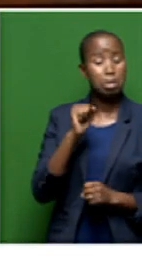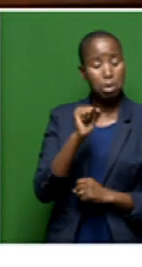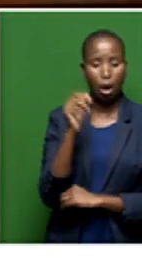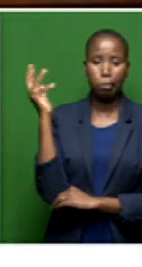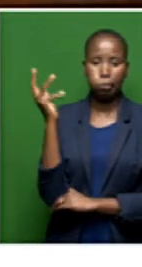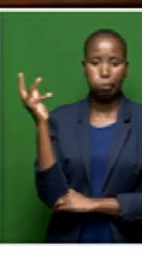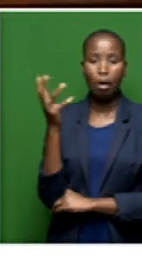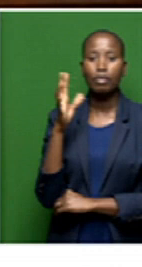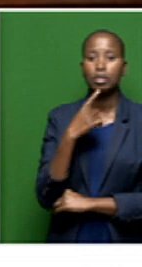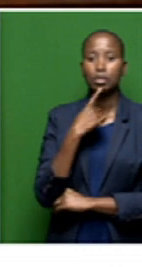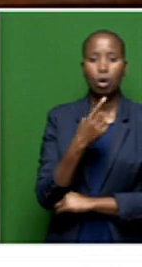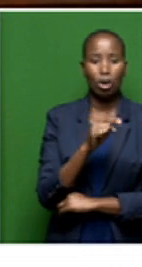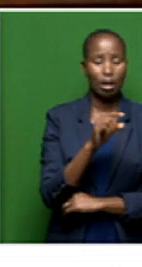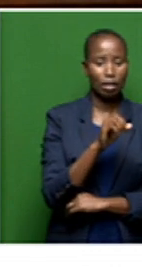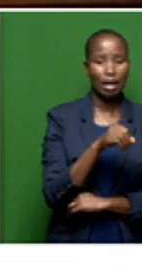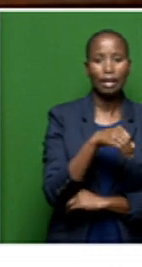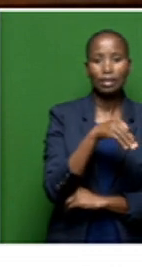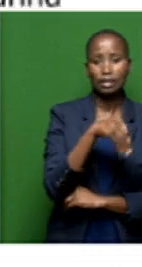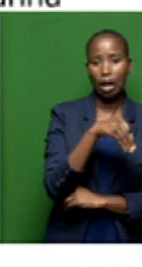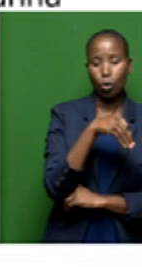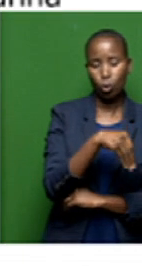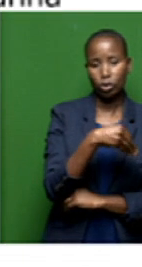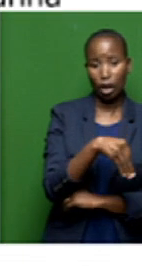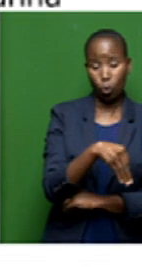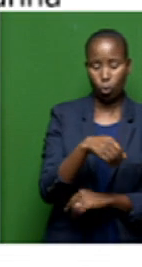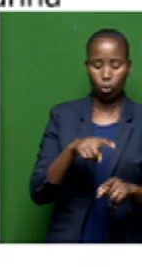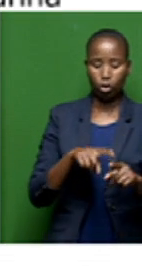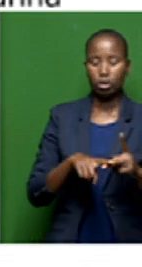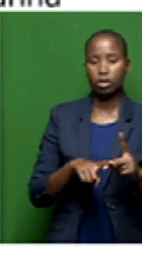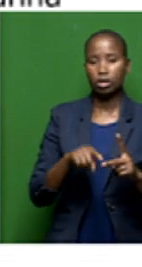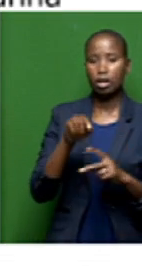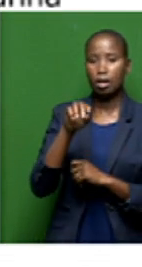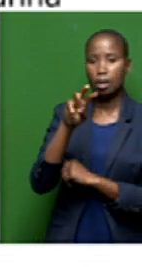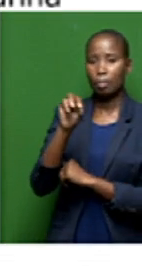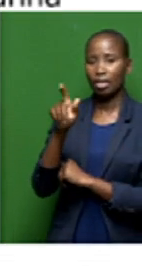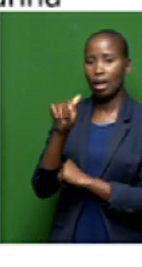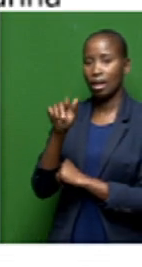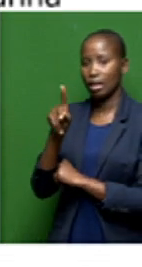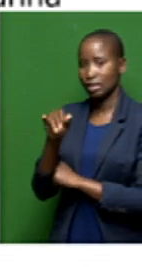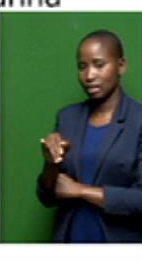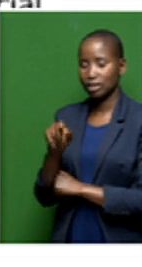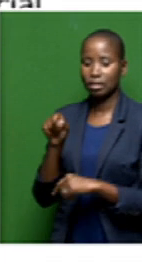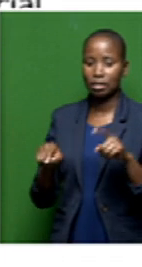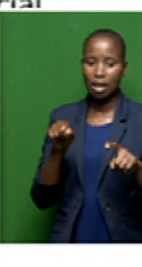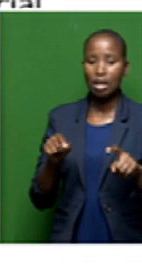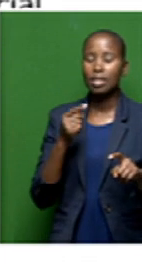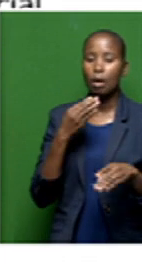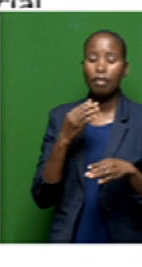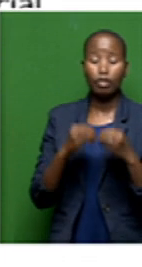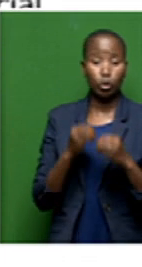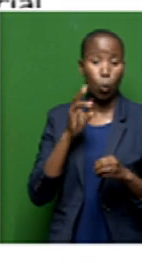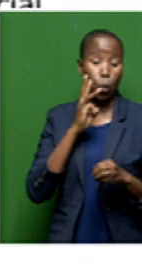Mokoro said Taung and Naledi bulk water supply project aimed at coordinating water provision was almost completed,